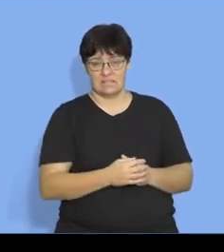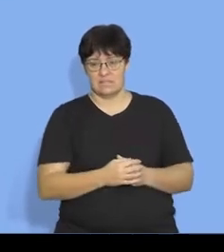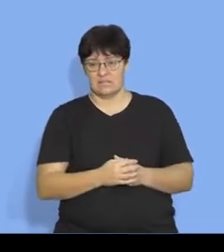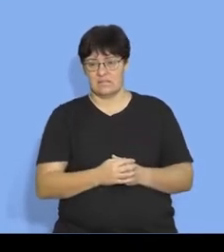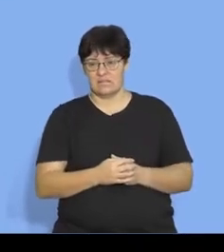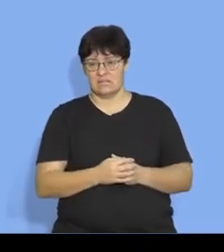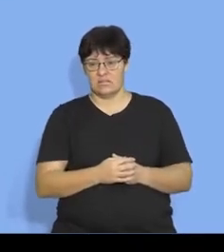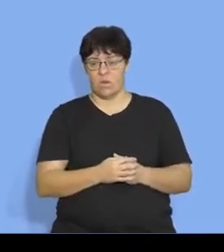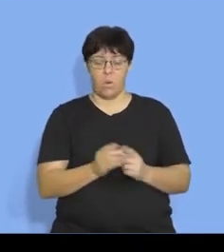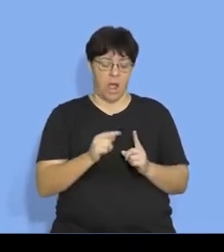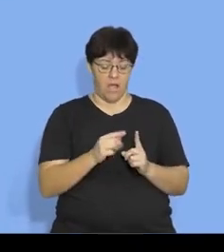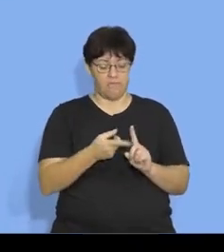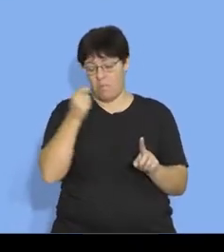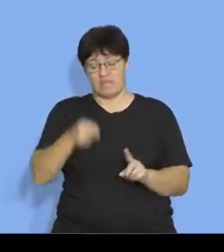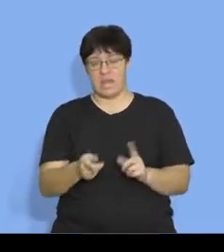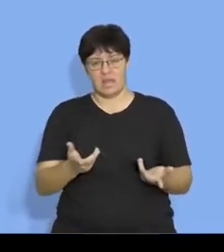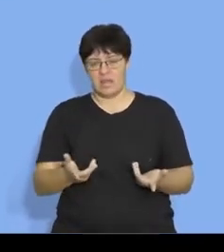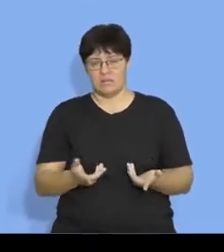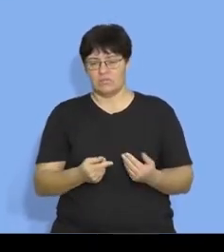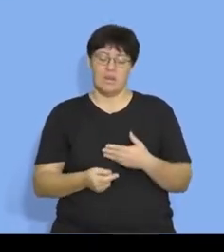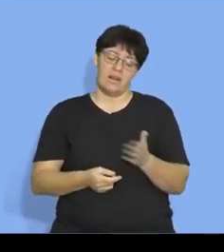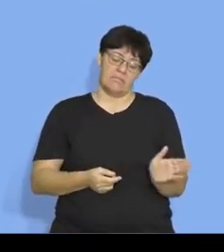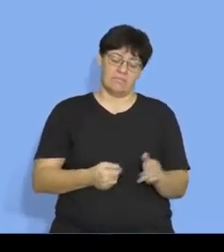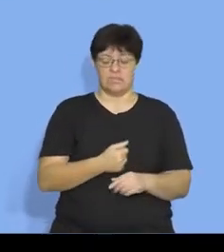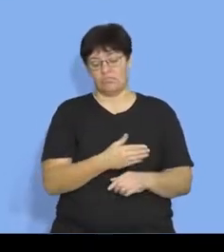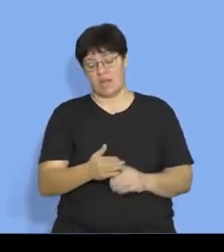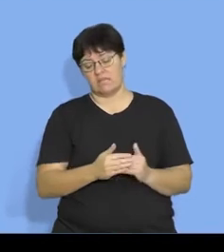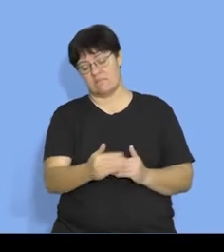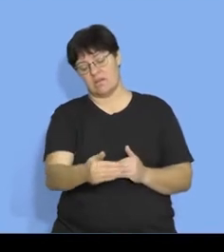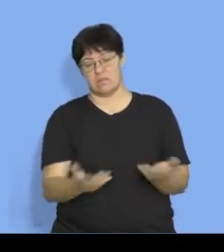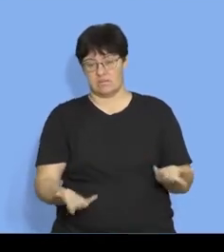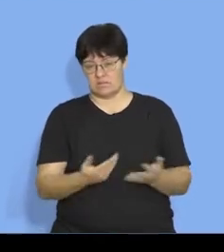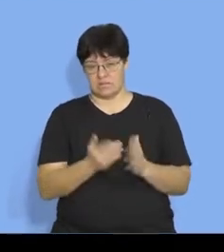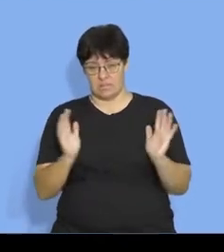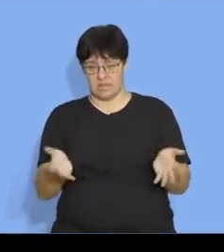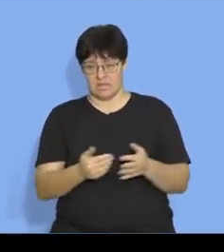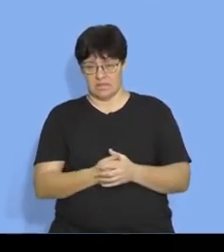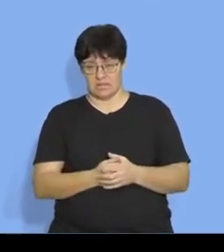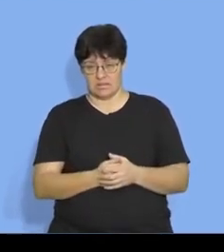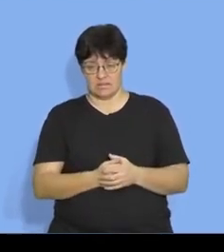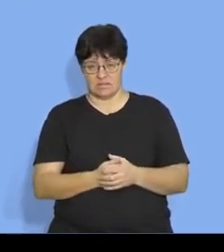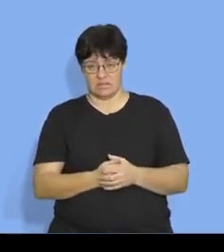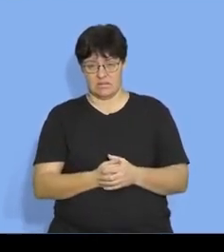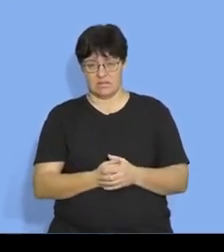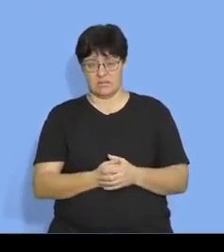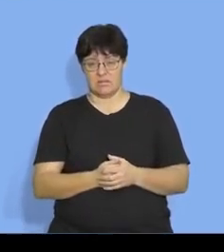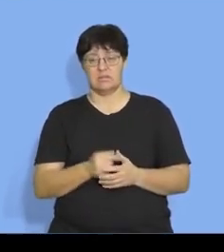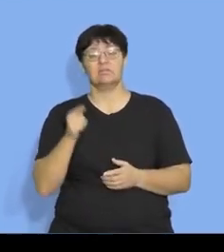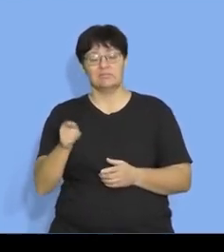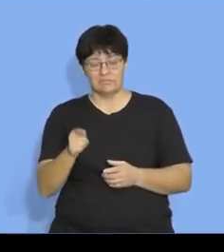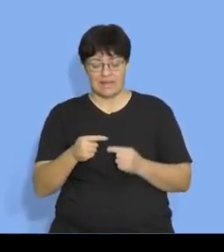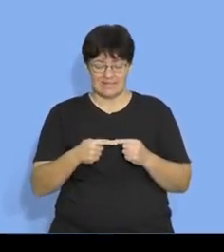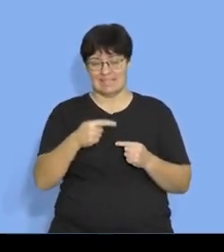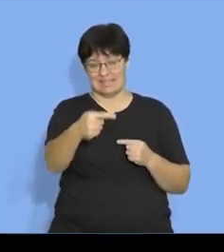relative to anything we're just giving distance here the point with this is that it's a